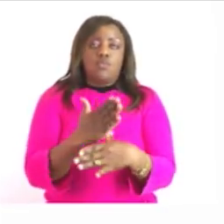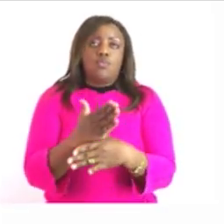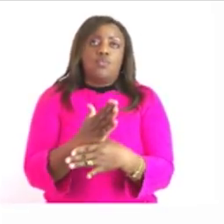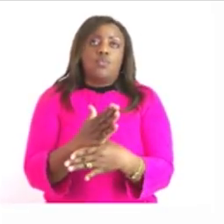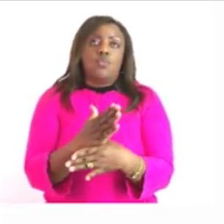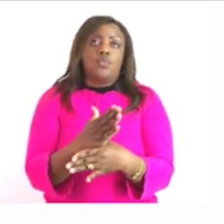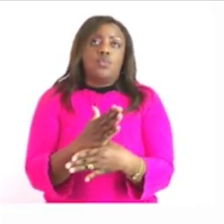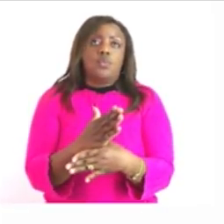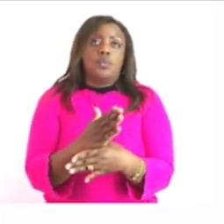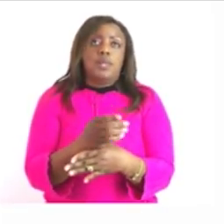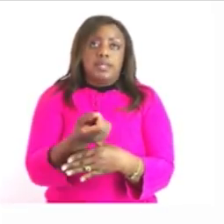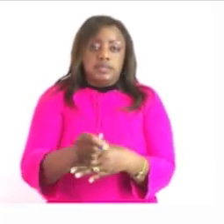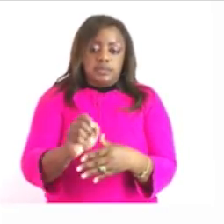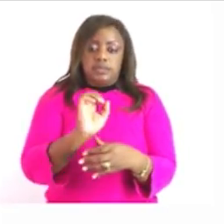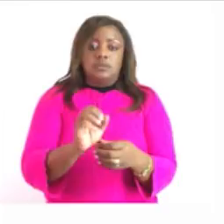the comments